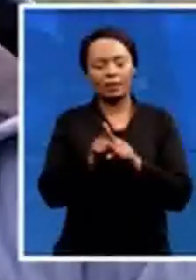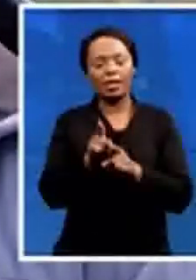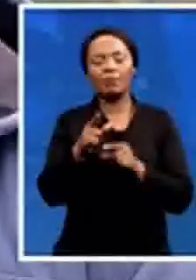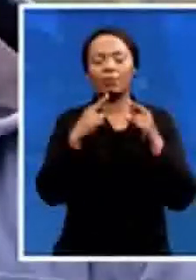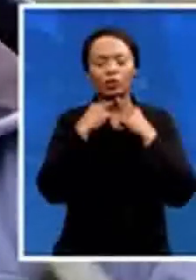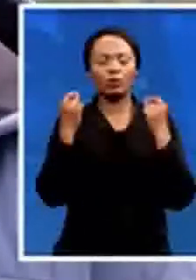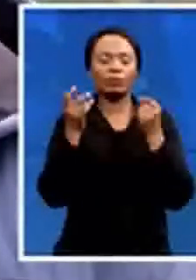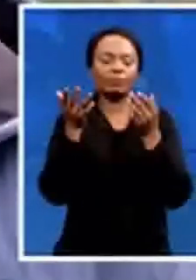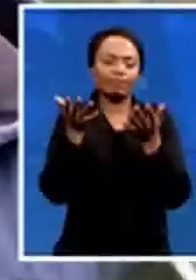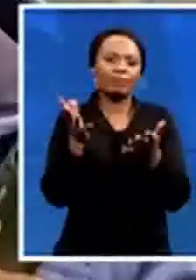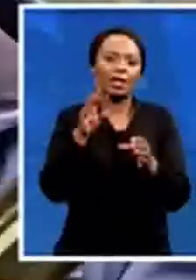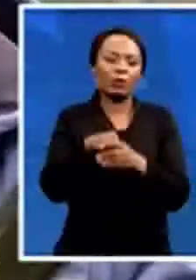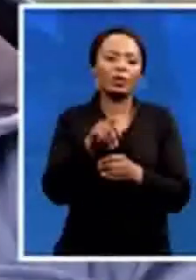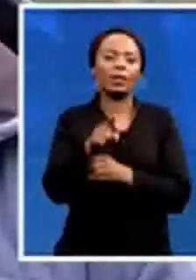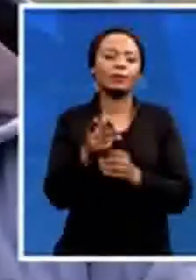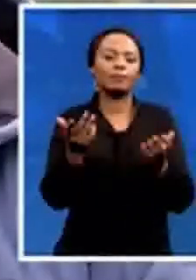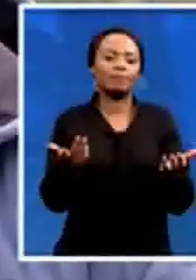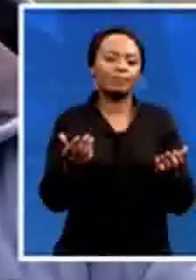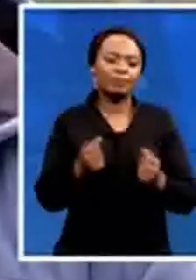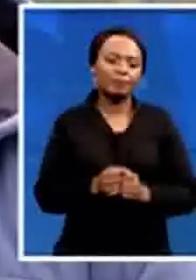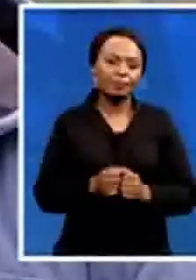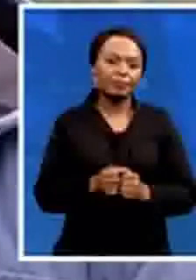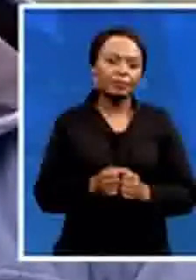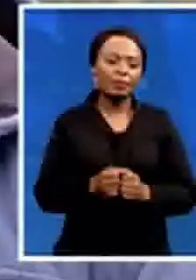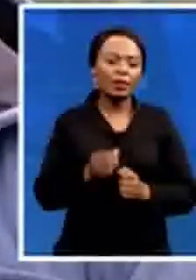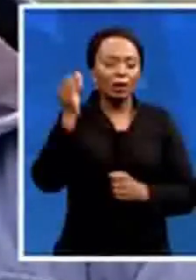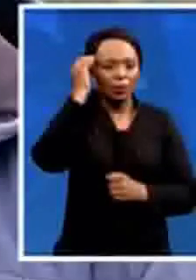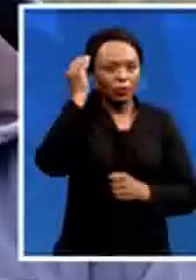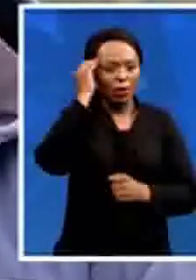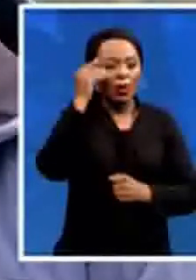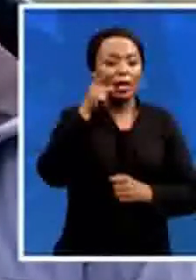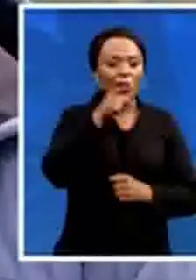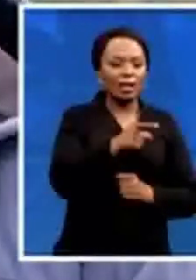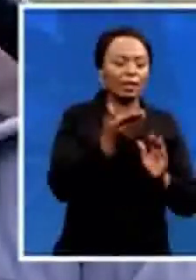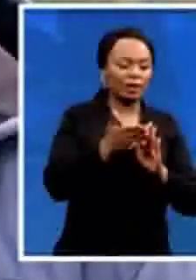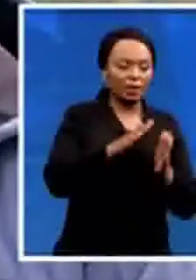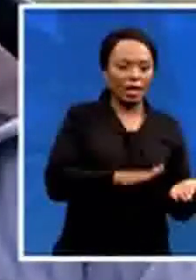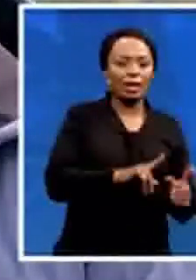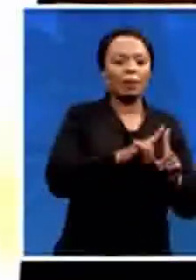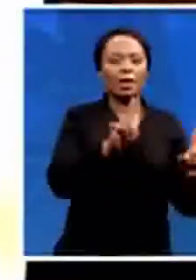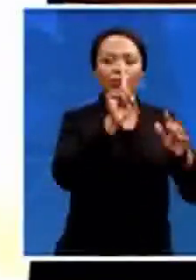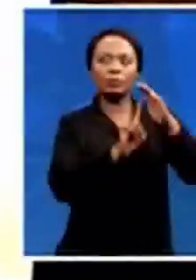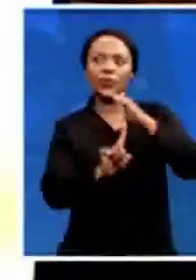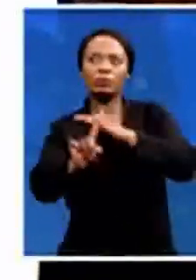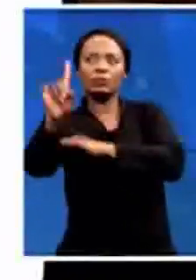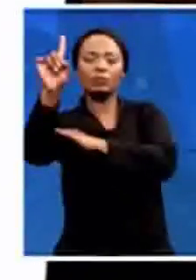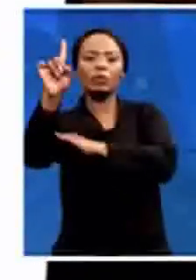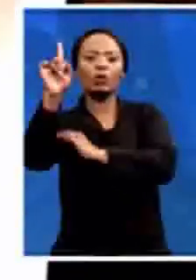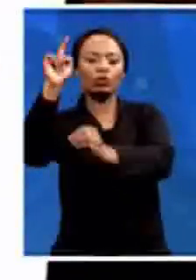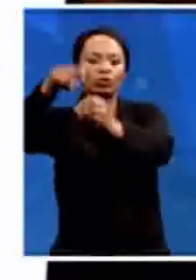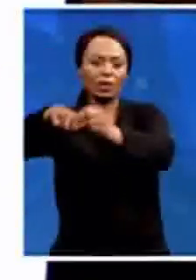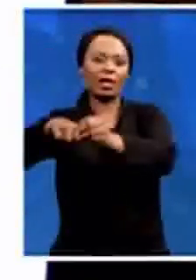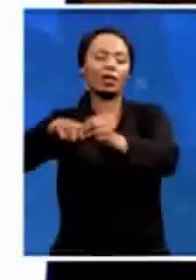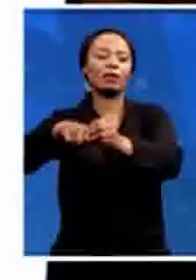we, know that he has gone to join other generals. We, too, will follow him. We, we, we, we are,